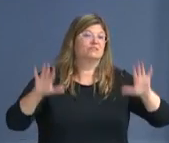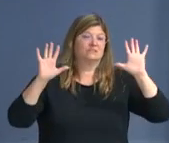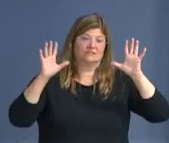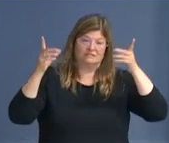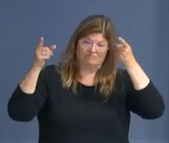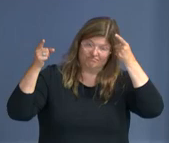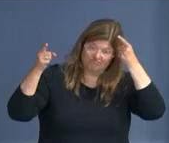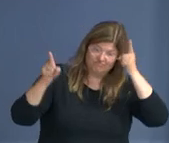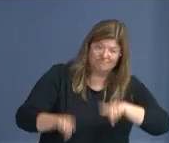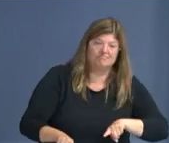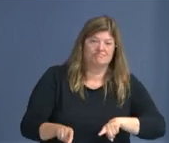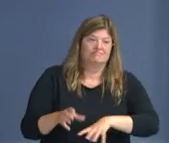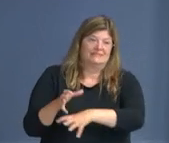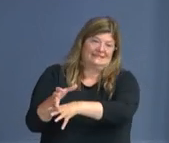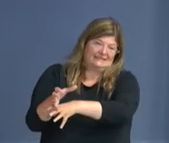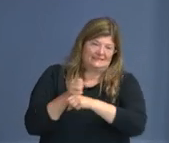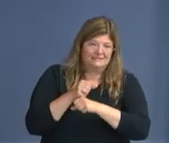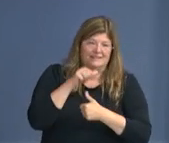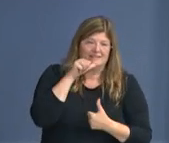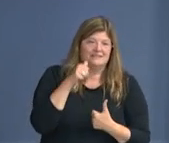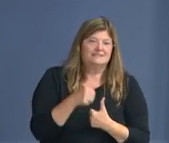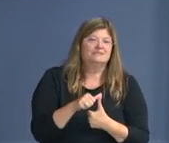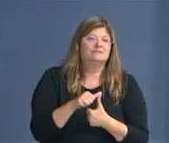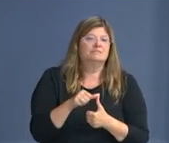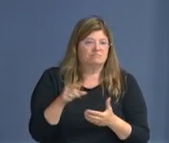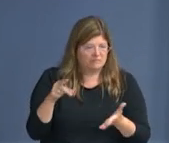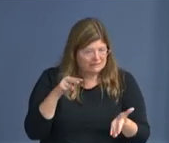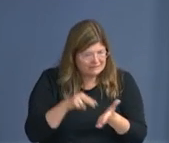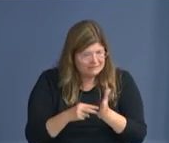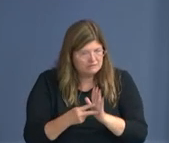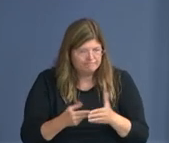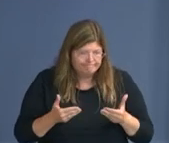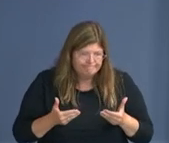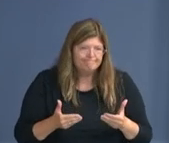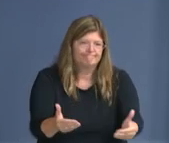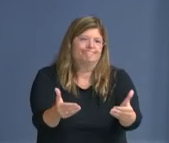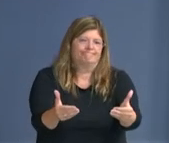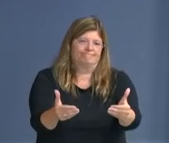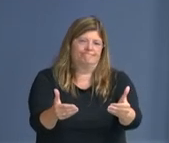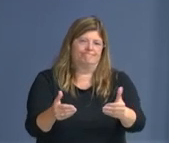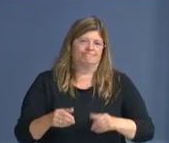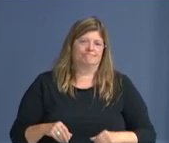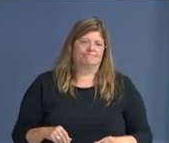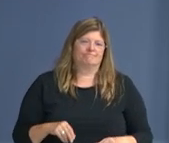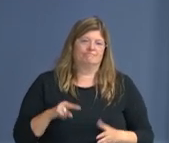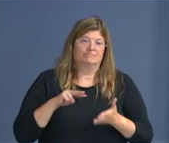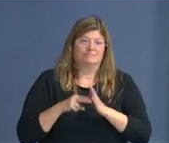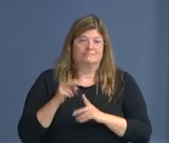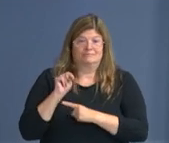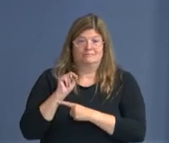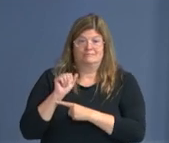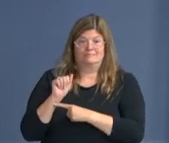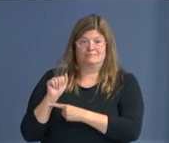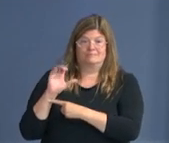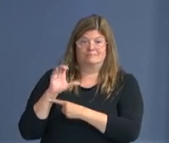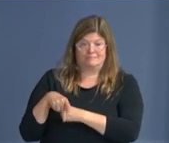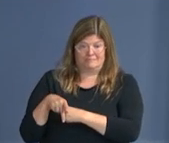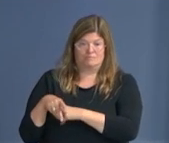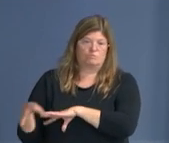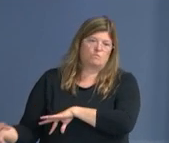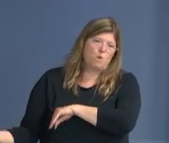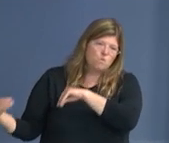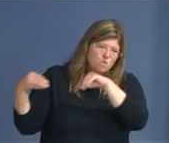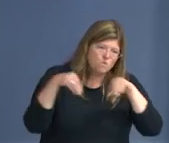So, agreement in principle as to how the NAACP can move to the district. I want to thank my team at